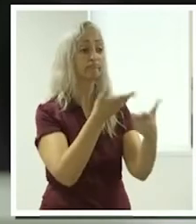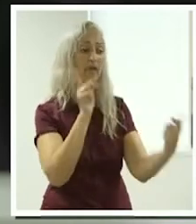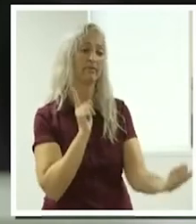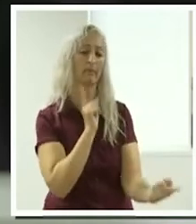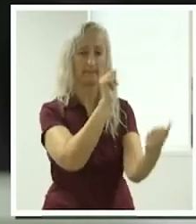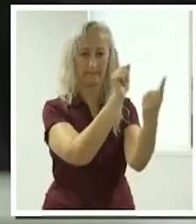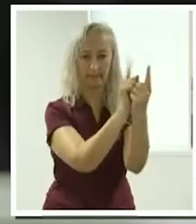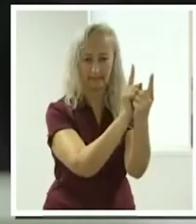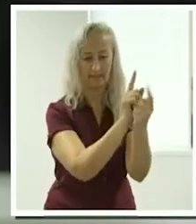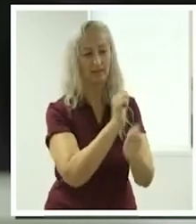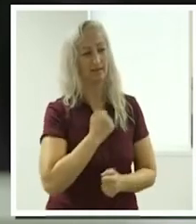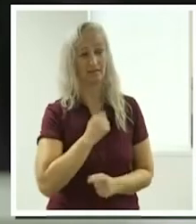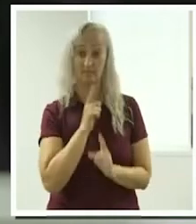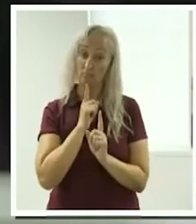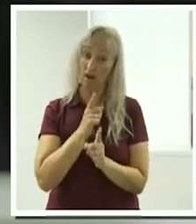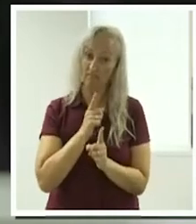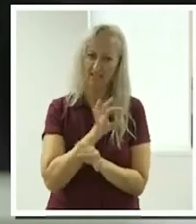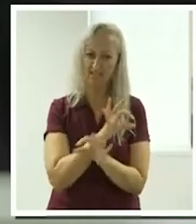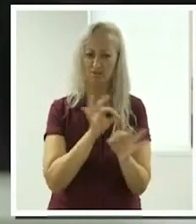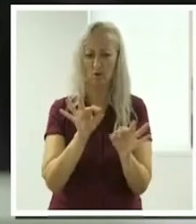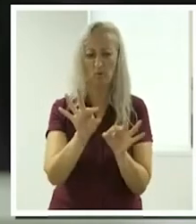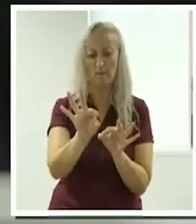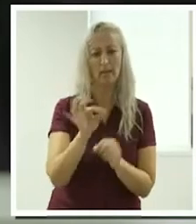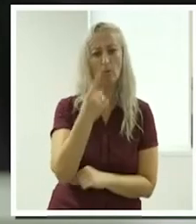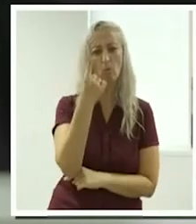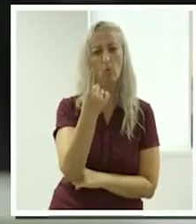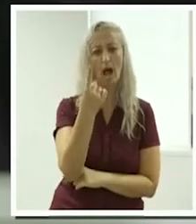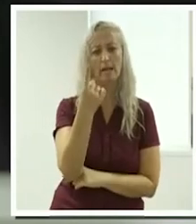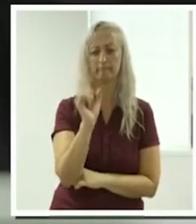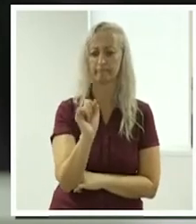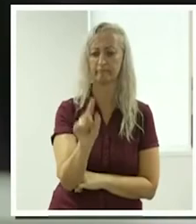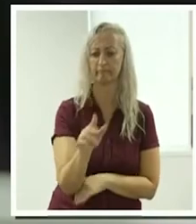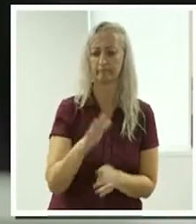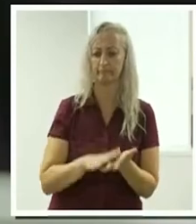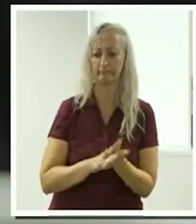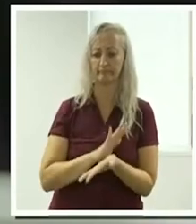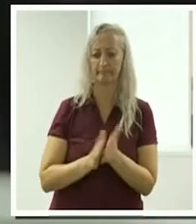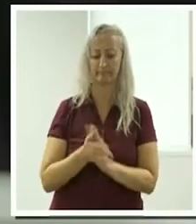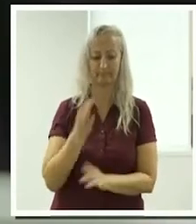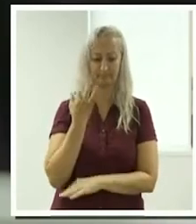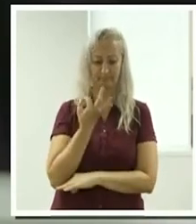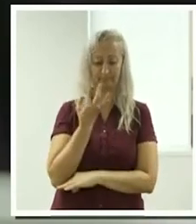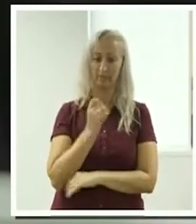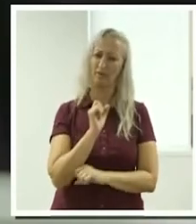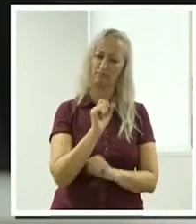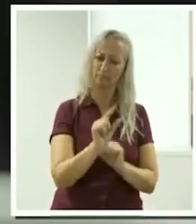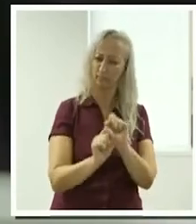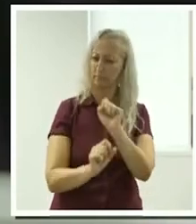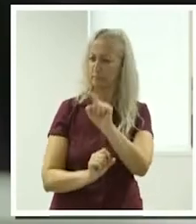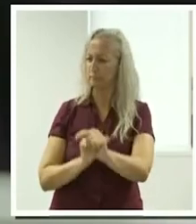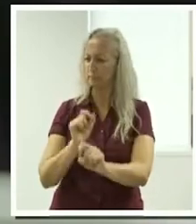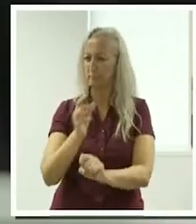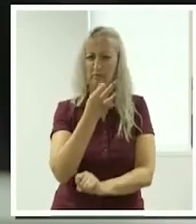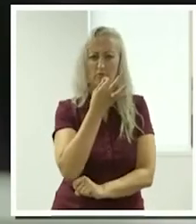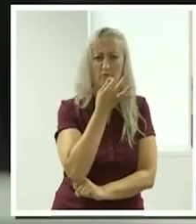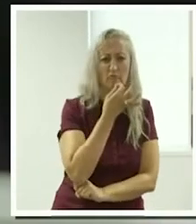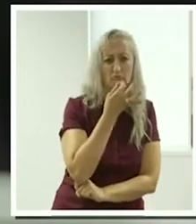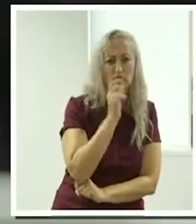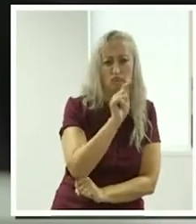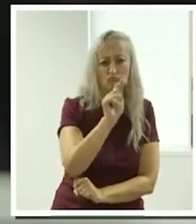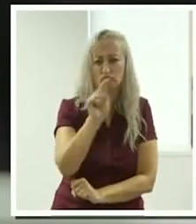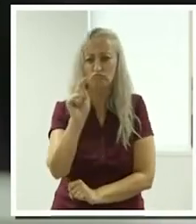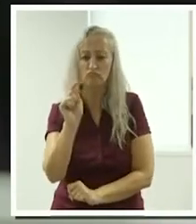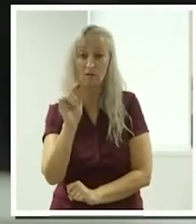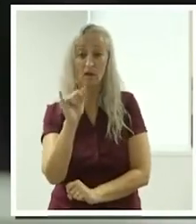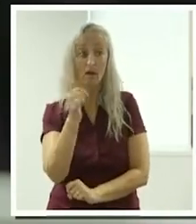advice is don't just pick one uh job on the platform put out a few feelers and see you know they